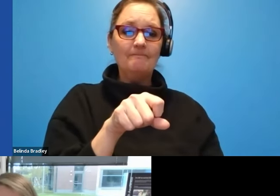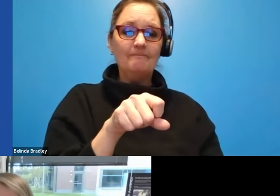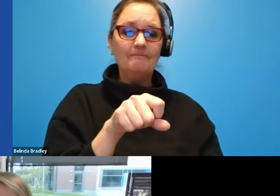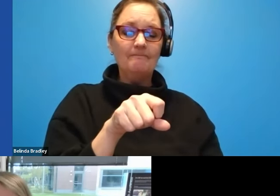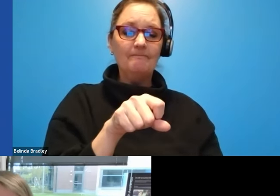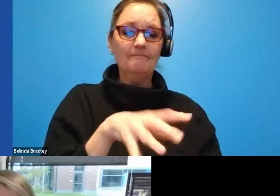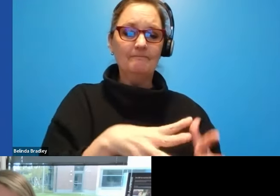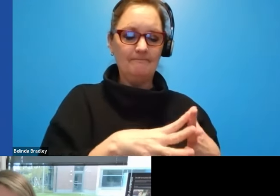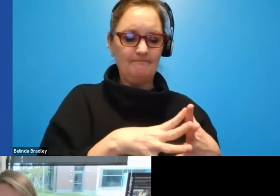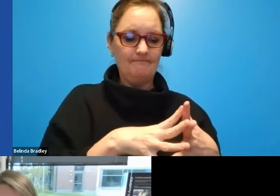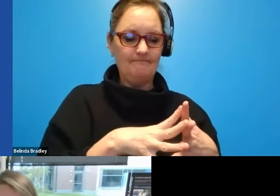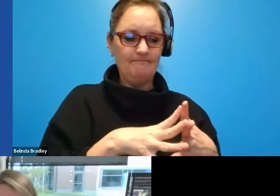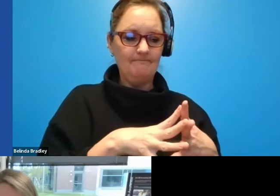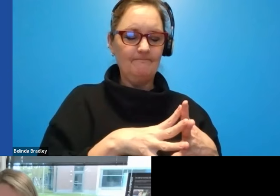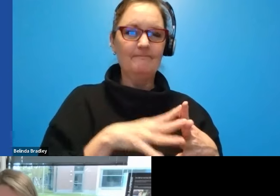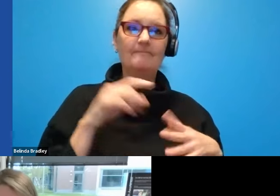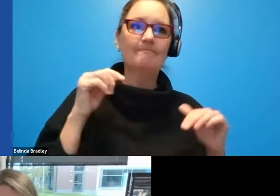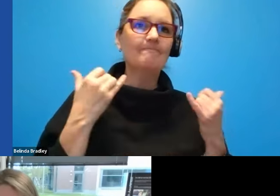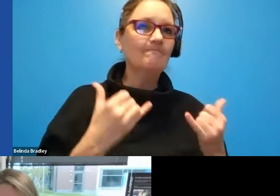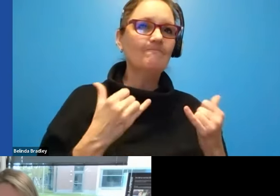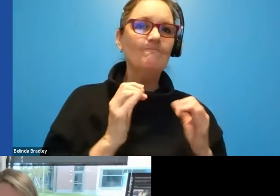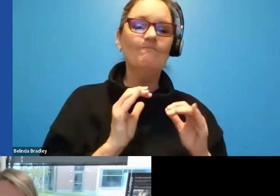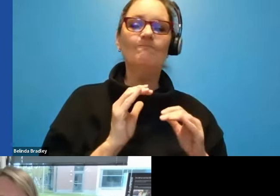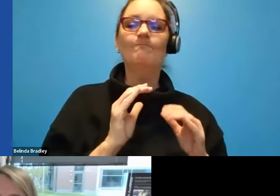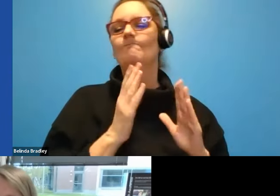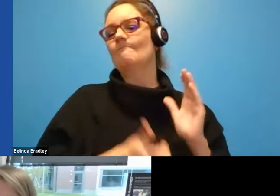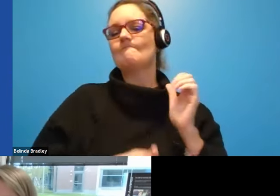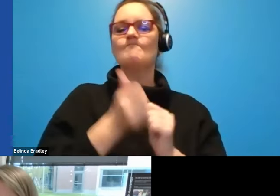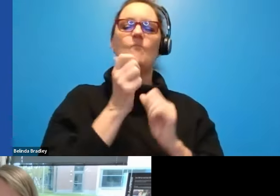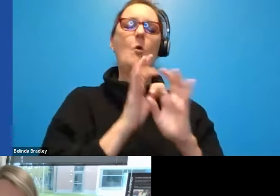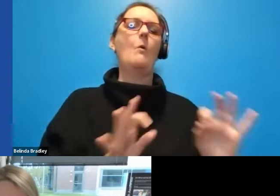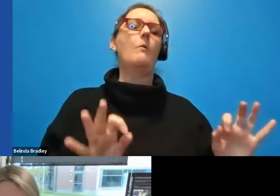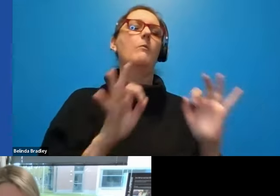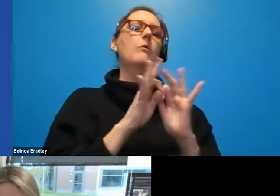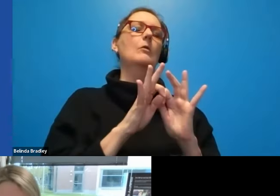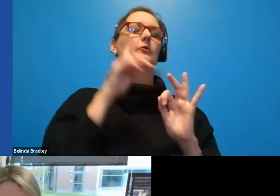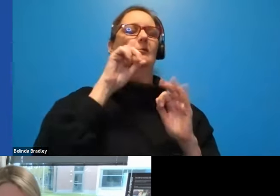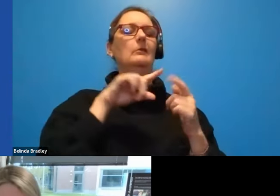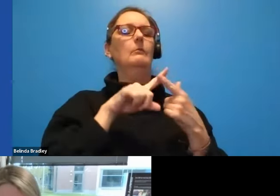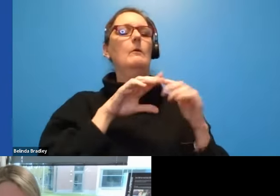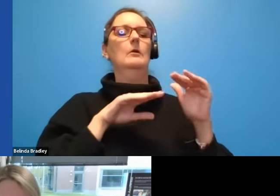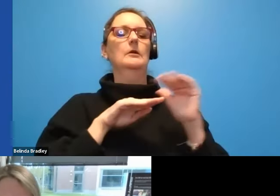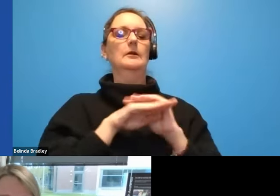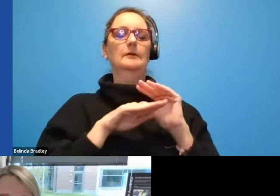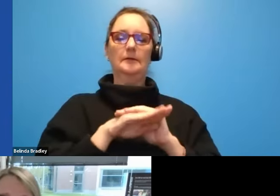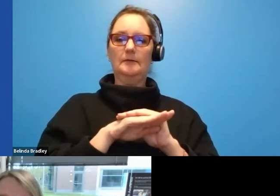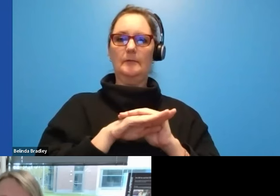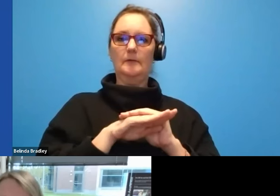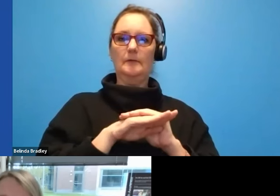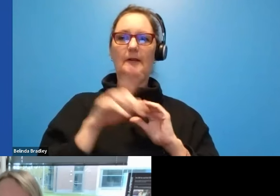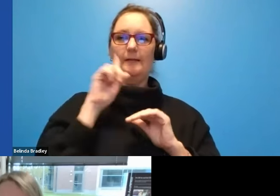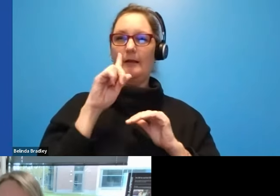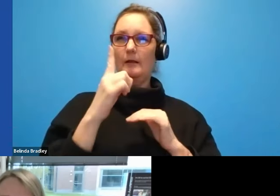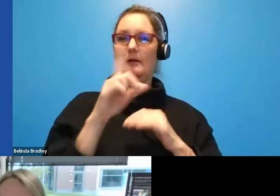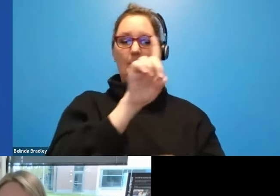It's never been more important to think about accessibility to think about the inclusion of people with disabilities. This